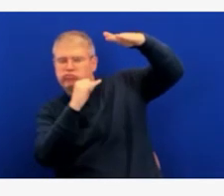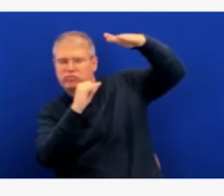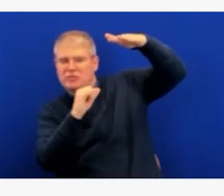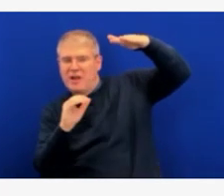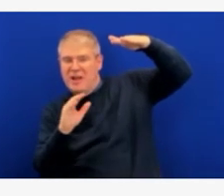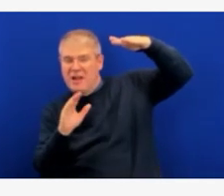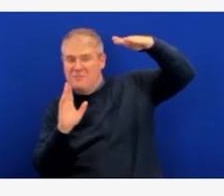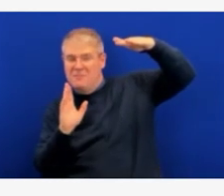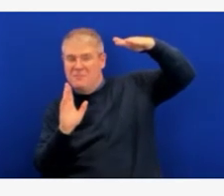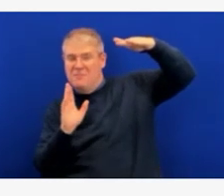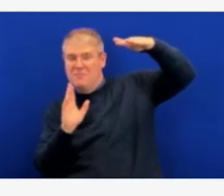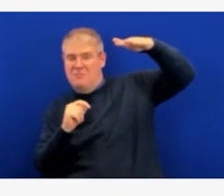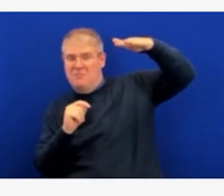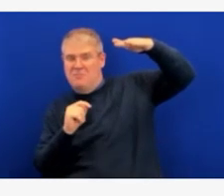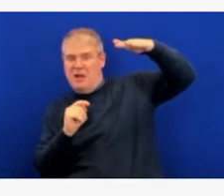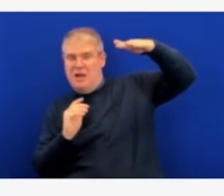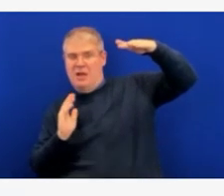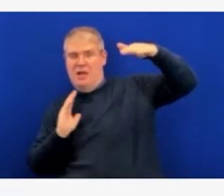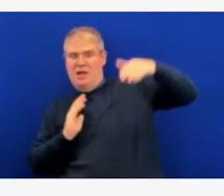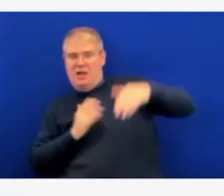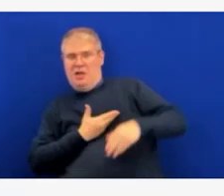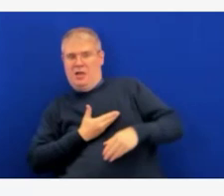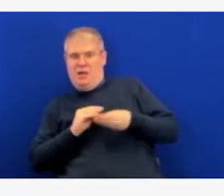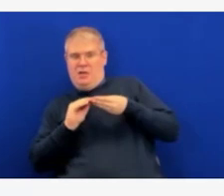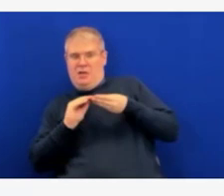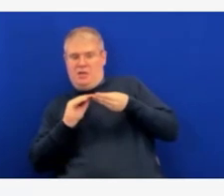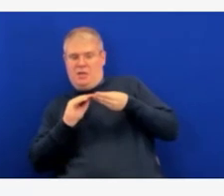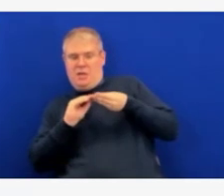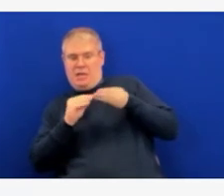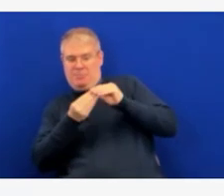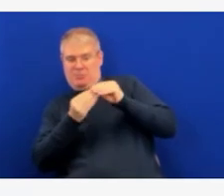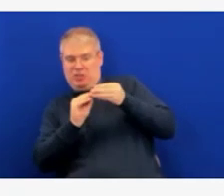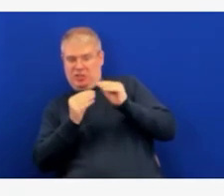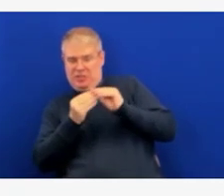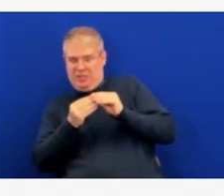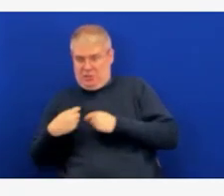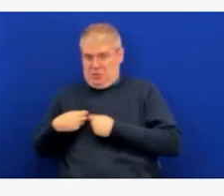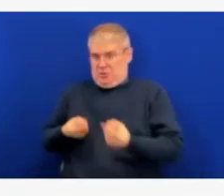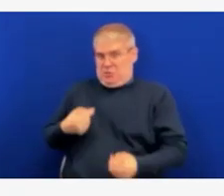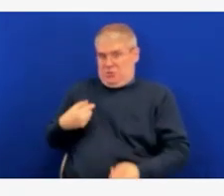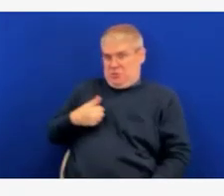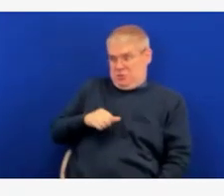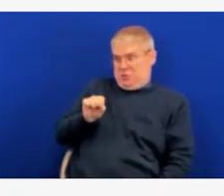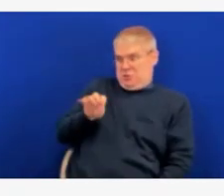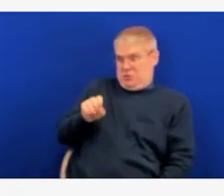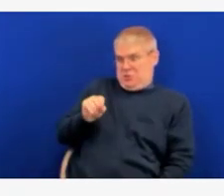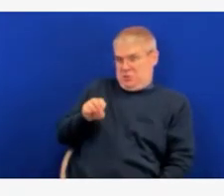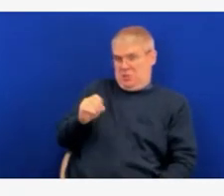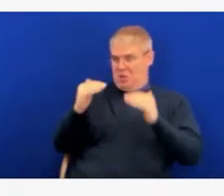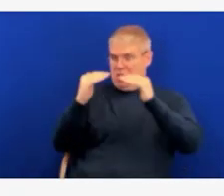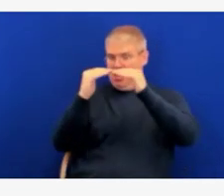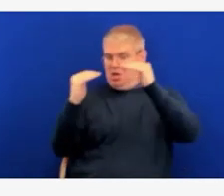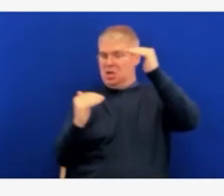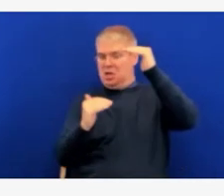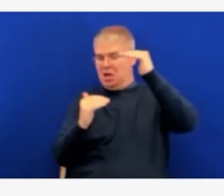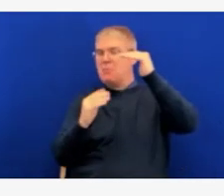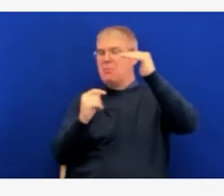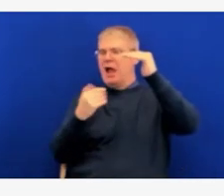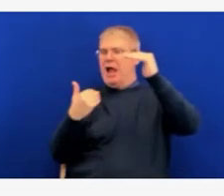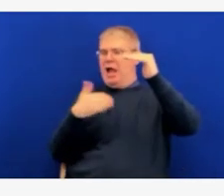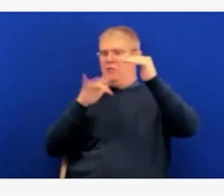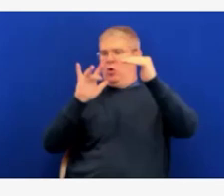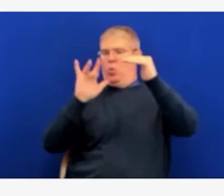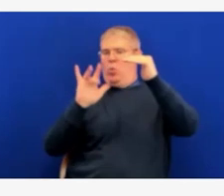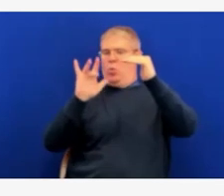reporting because there's just no way that we would know about every single case. So, a combination of those factors. But we, I mean, we